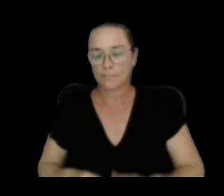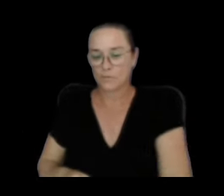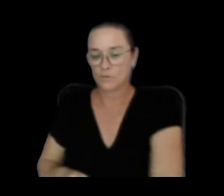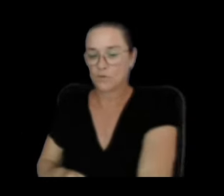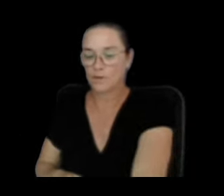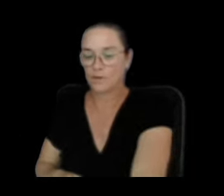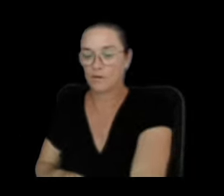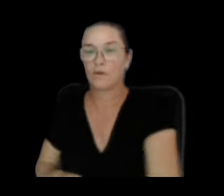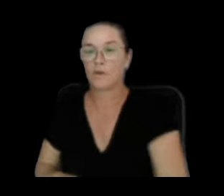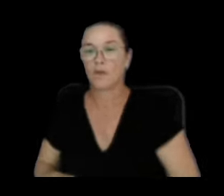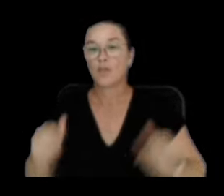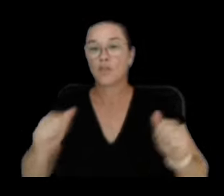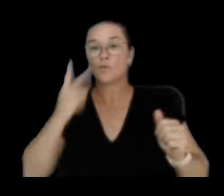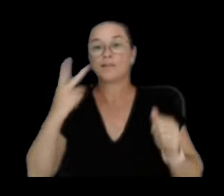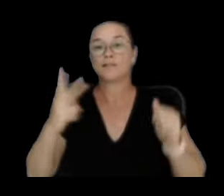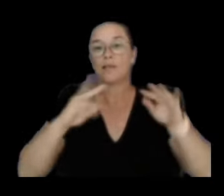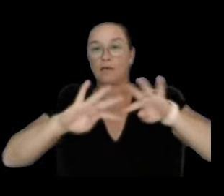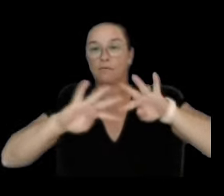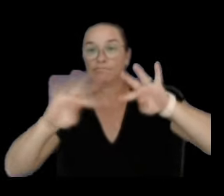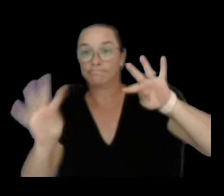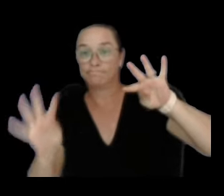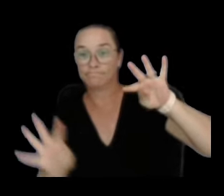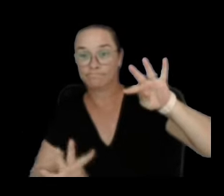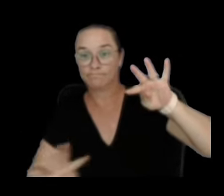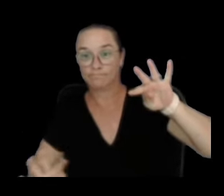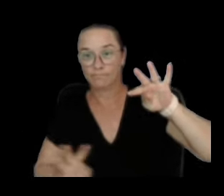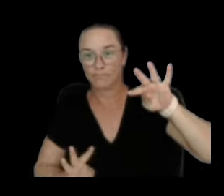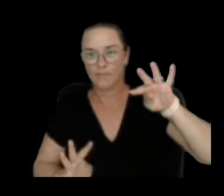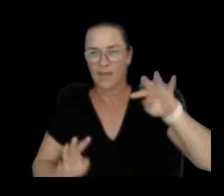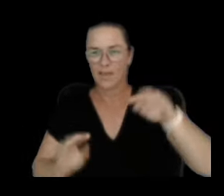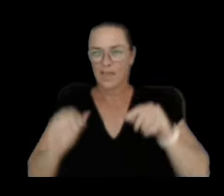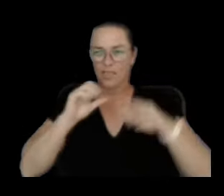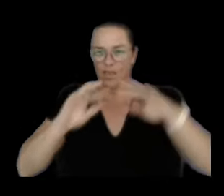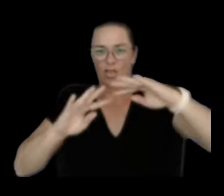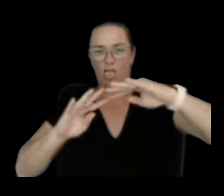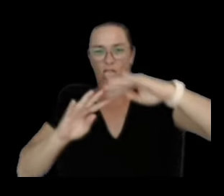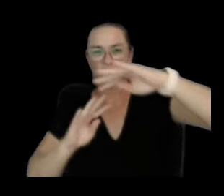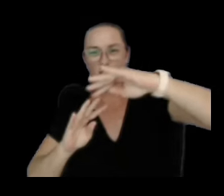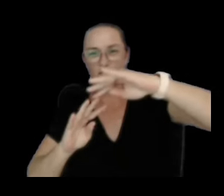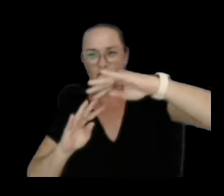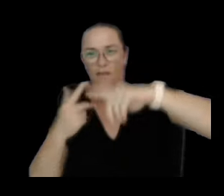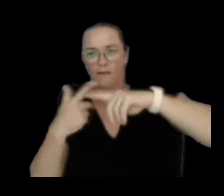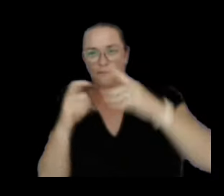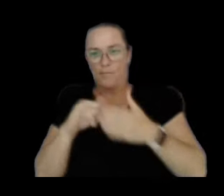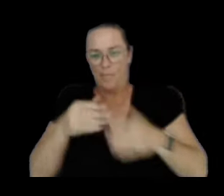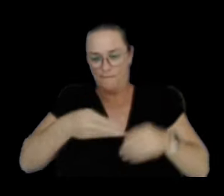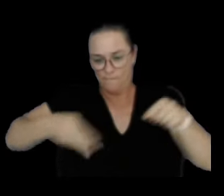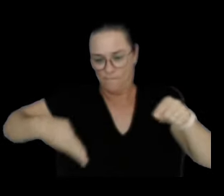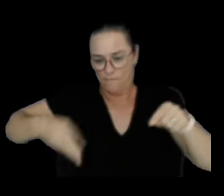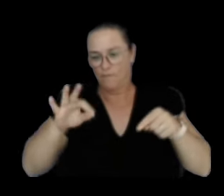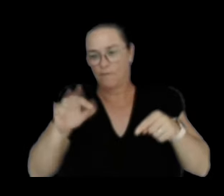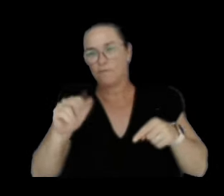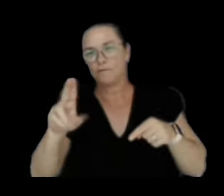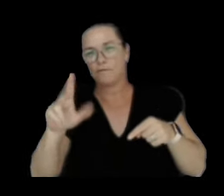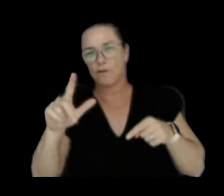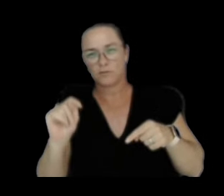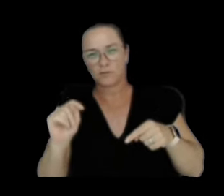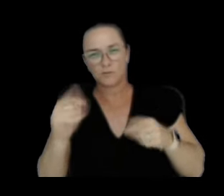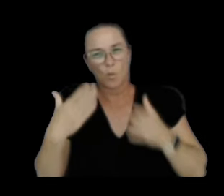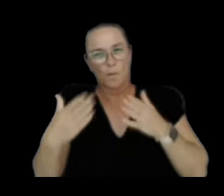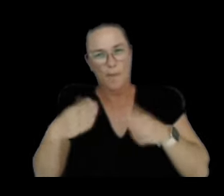rainbow fringes are actually displaced and offset by this fault, suggesting there's been movement here in the fault as well.